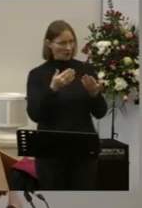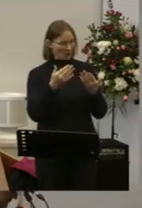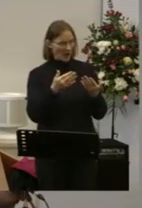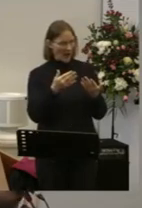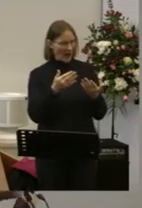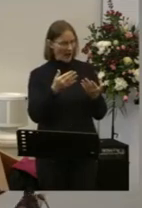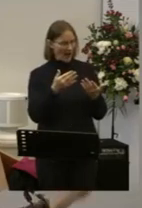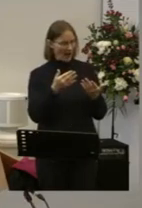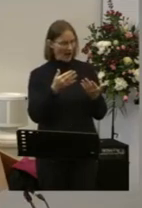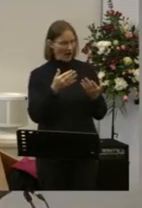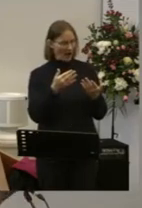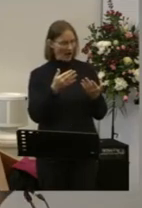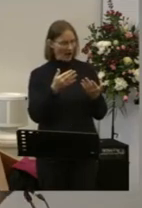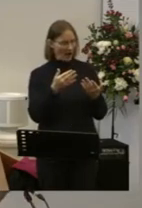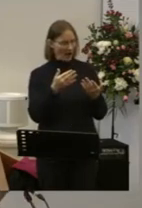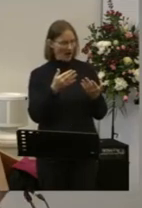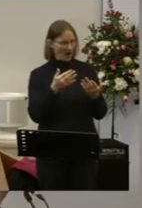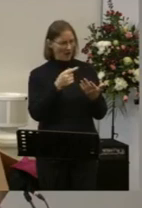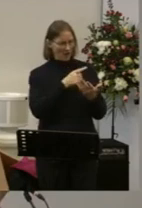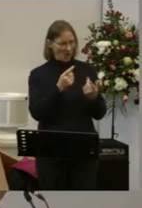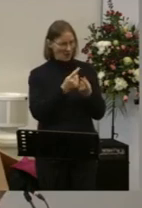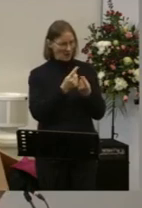I must not be saved